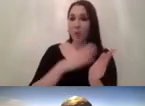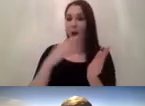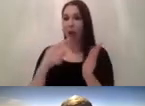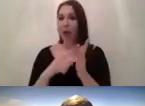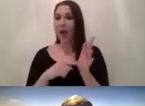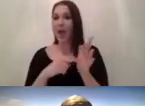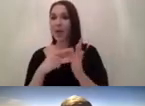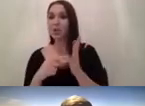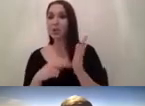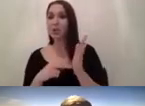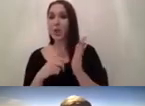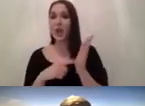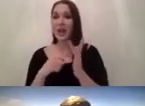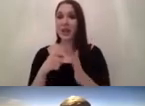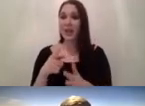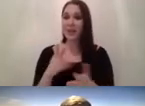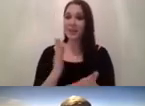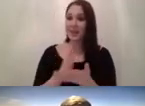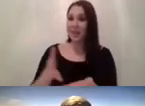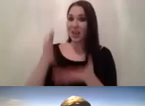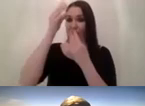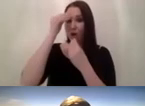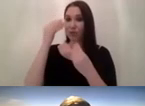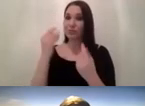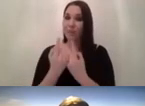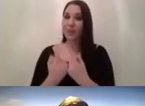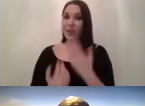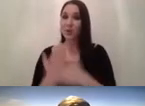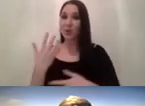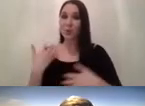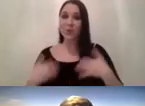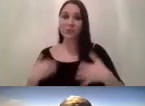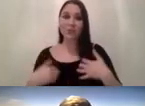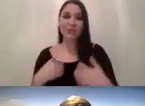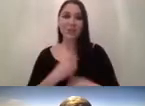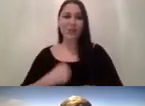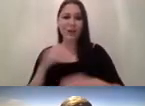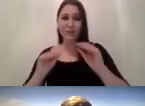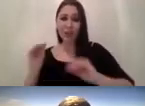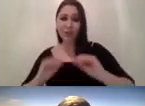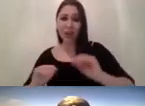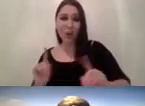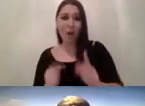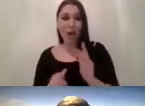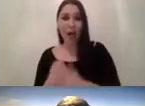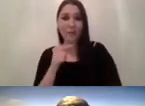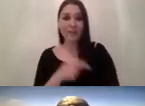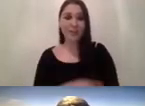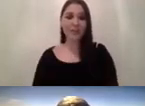really interesting definitely learned something new okay sorry i'm just trying to figure out what happened here now